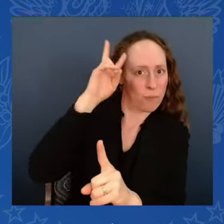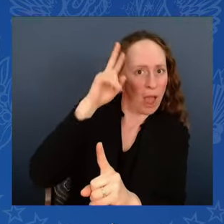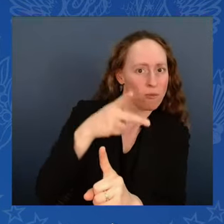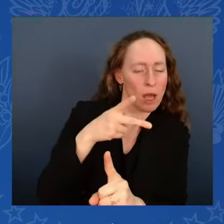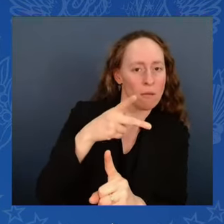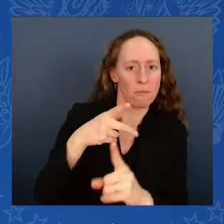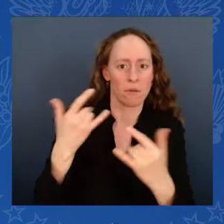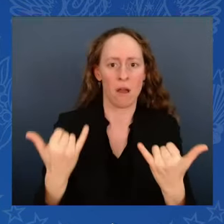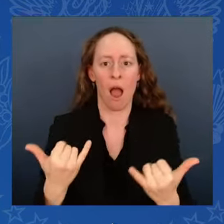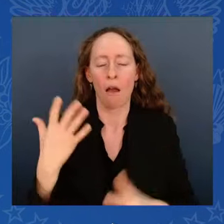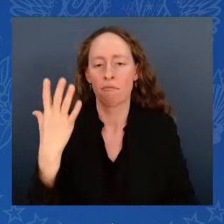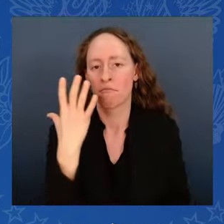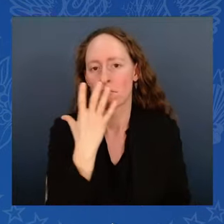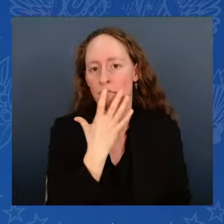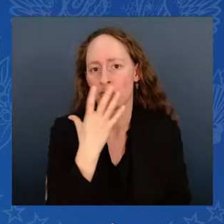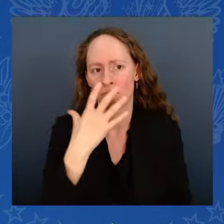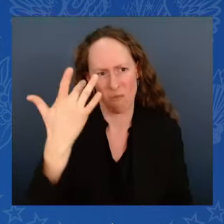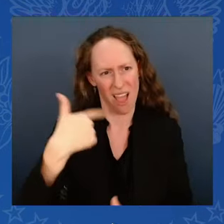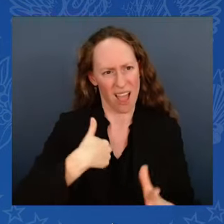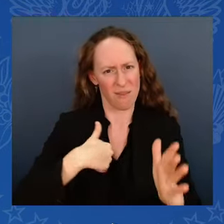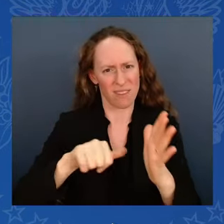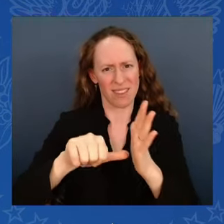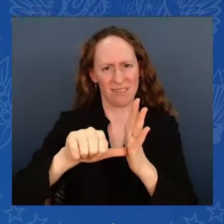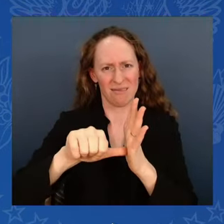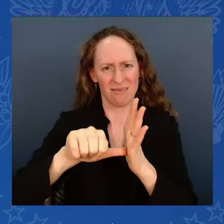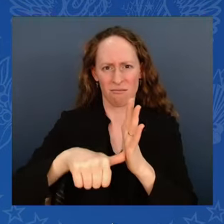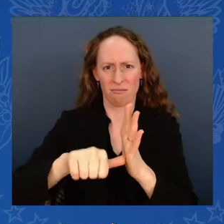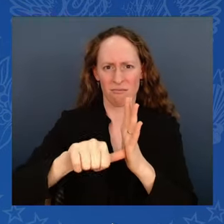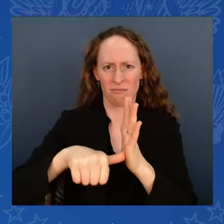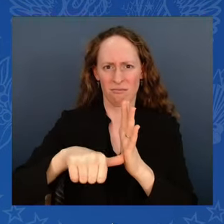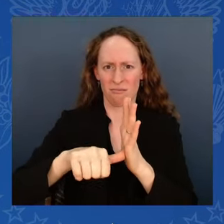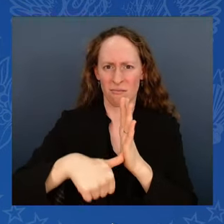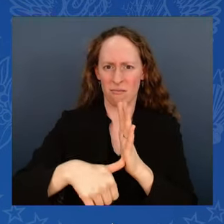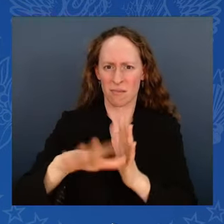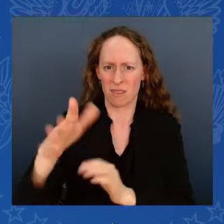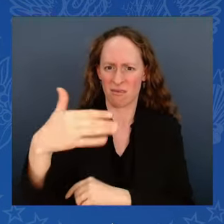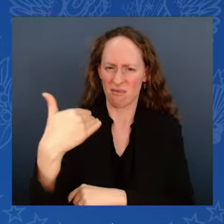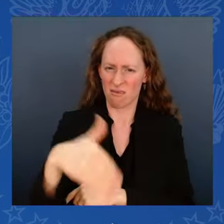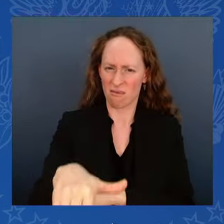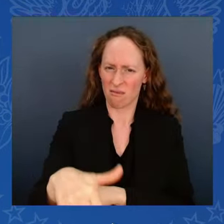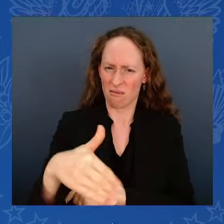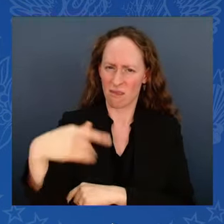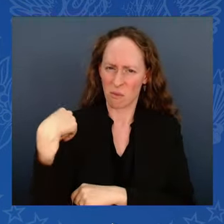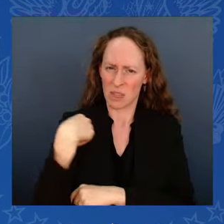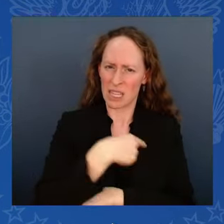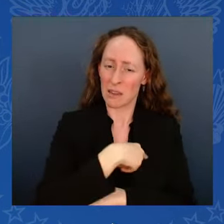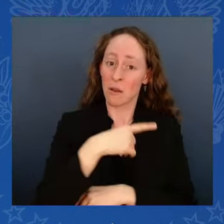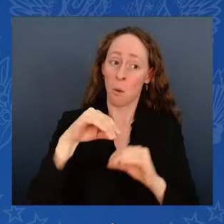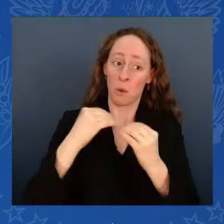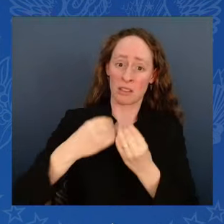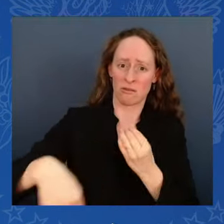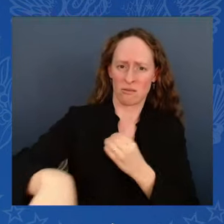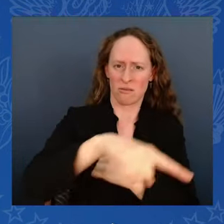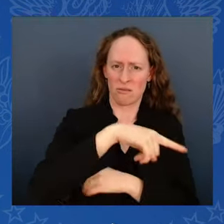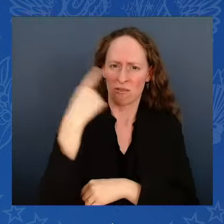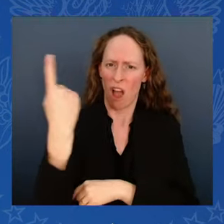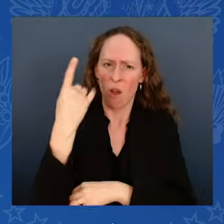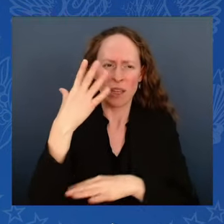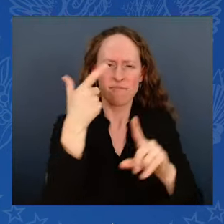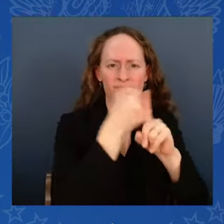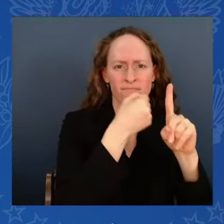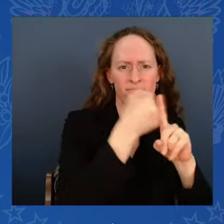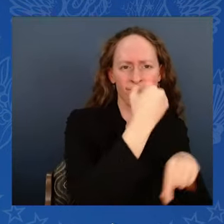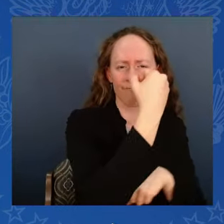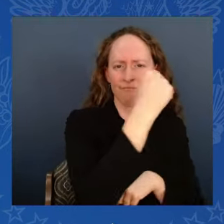are an organization that protests. Yes, we're an organization that marches. We are now marching about DI. We're also an organization